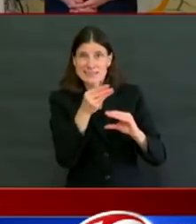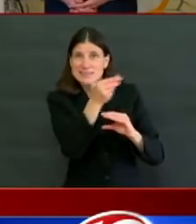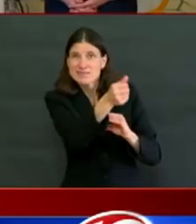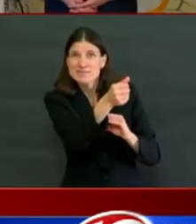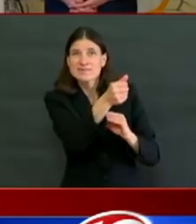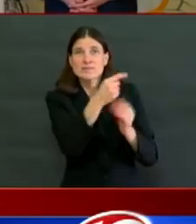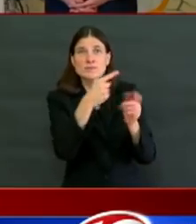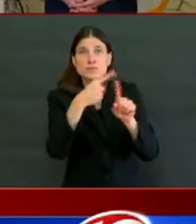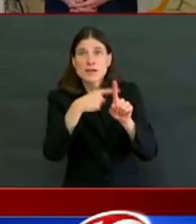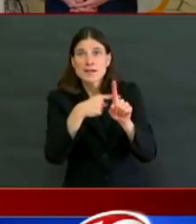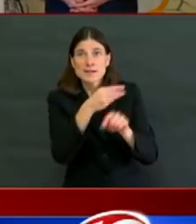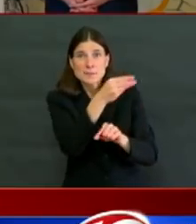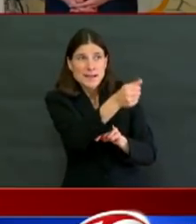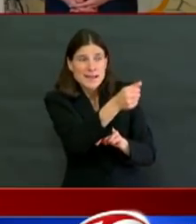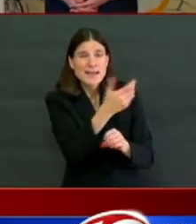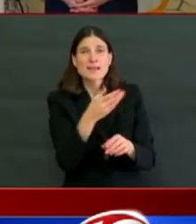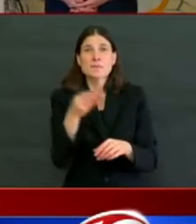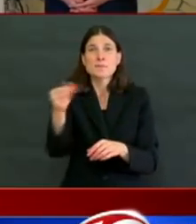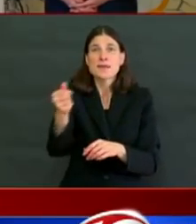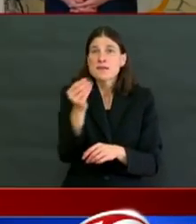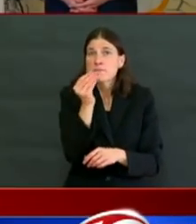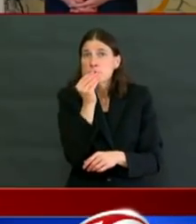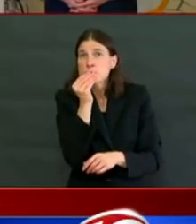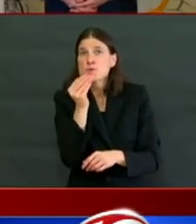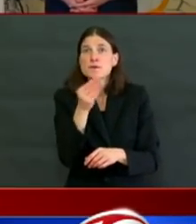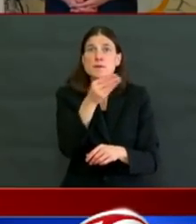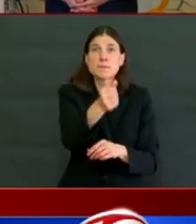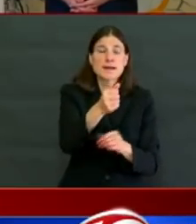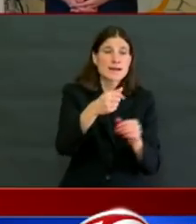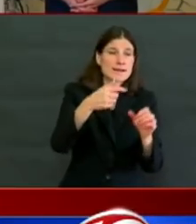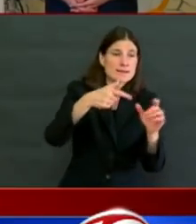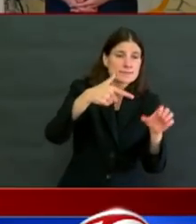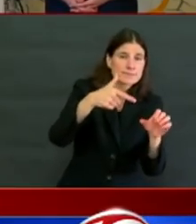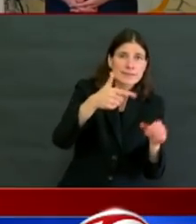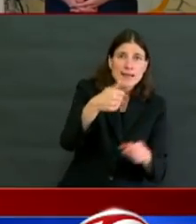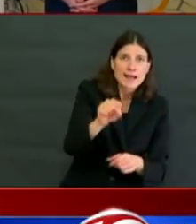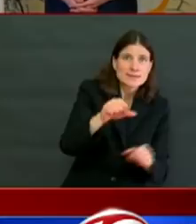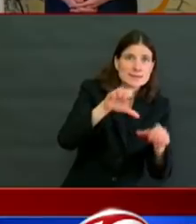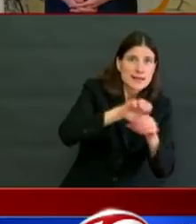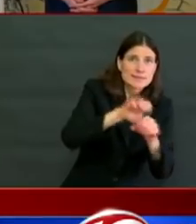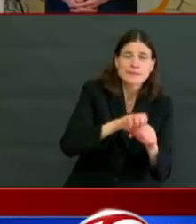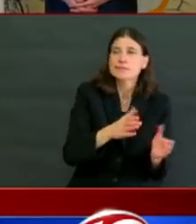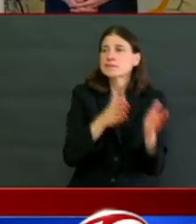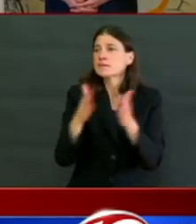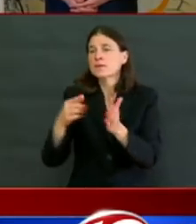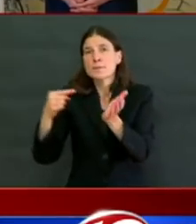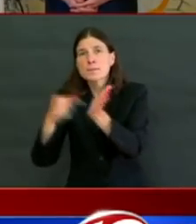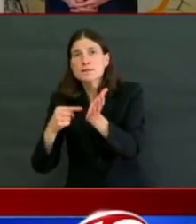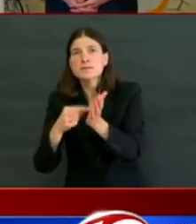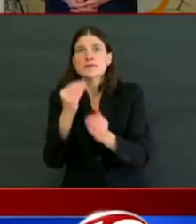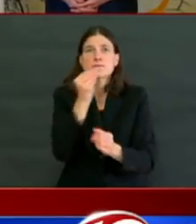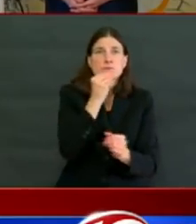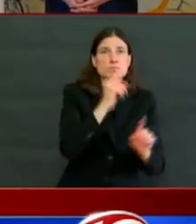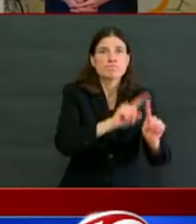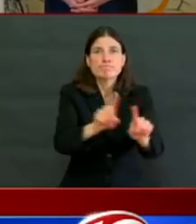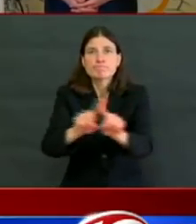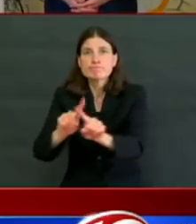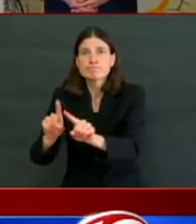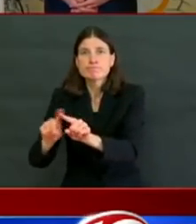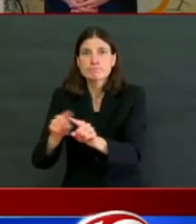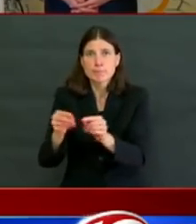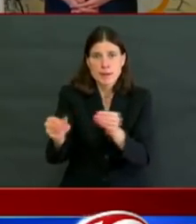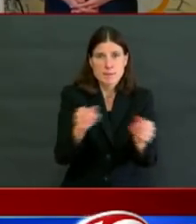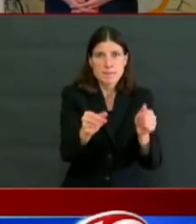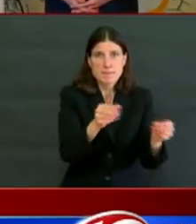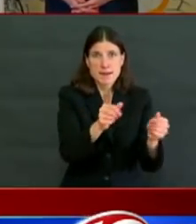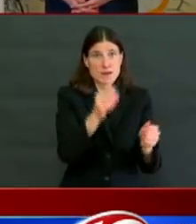your rent, to pay your utility bills, to keep current on your bills. That's what the money's for. We don't want you to get behind on your bills more